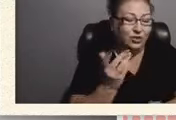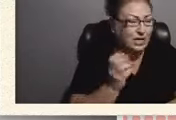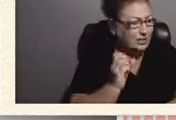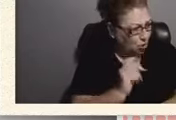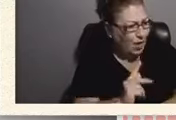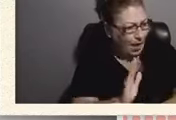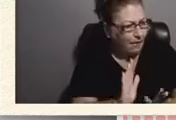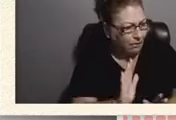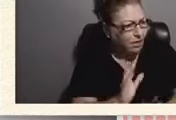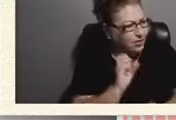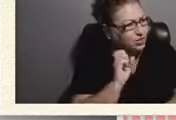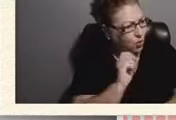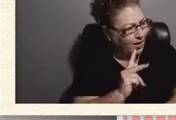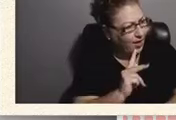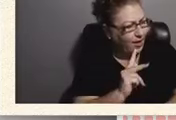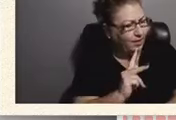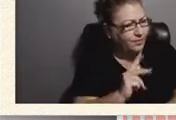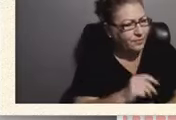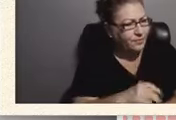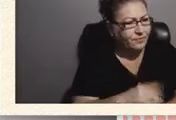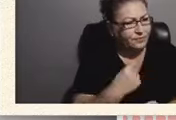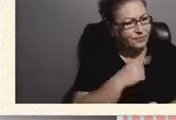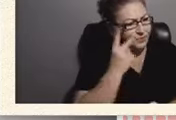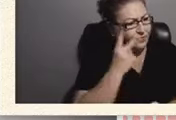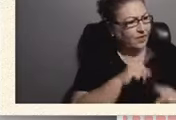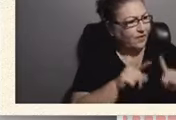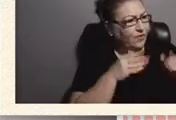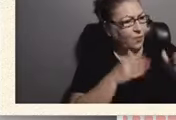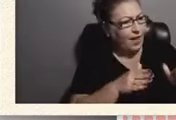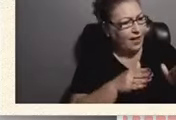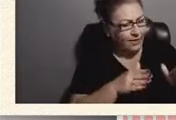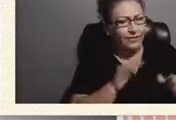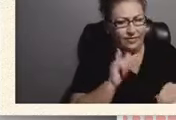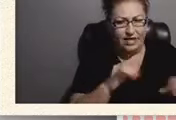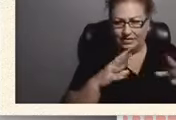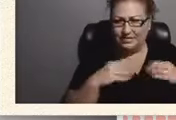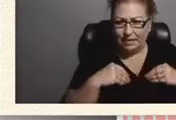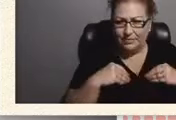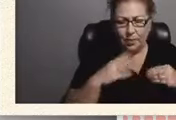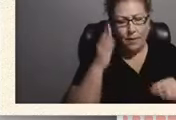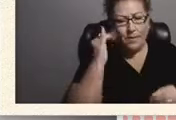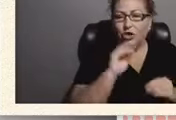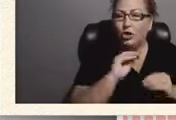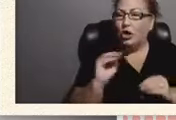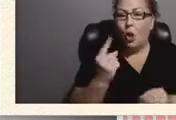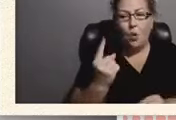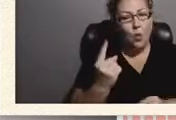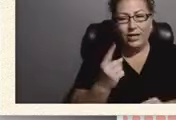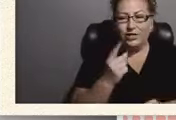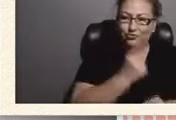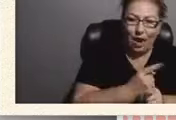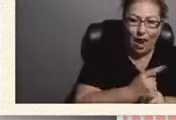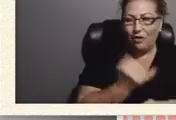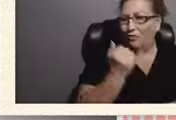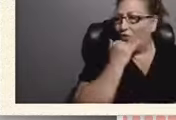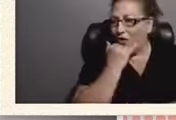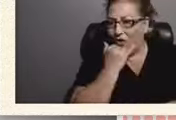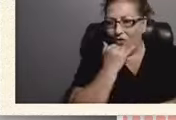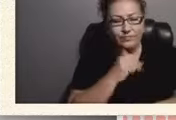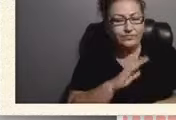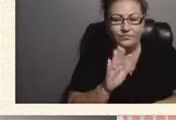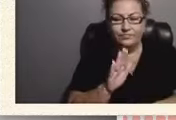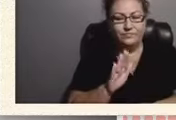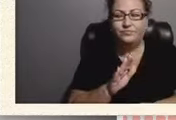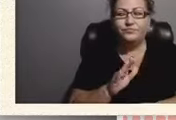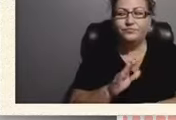okay we say it in a different way and that's acceptable because nobody is either wrong wrong you know you we have